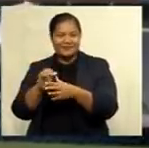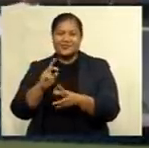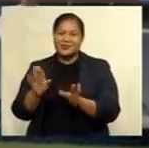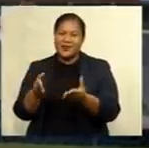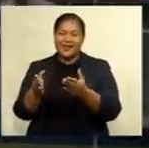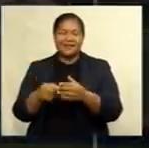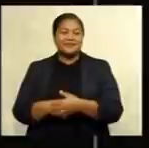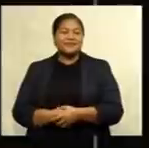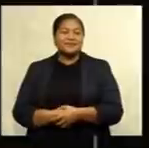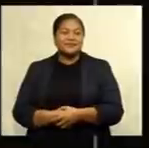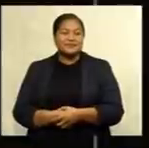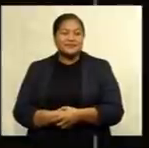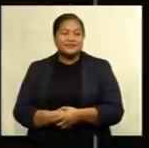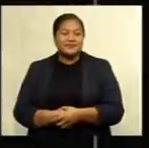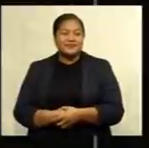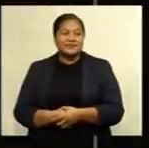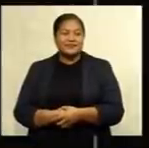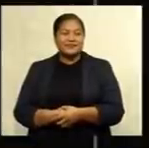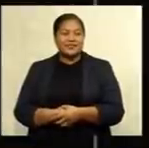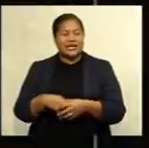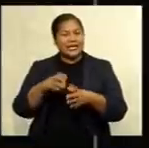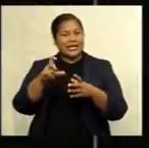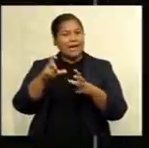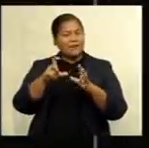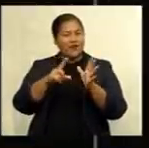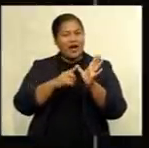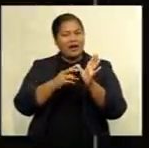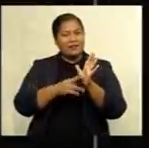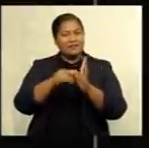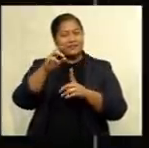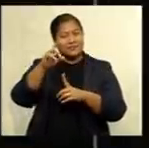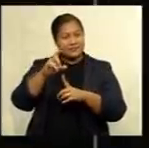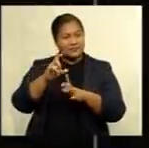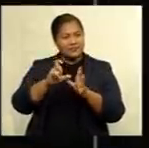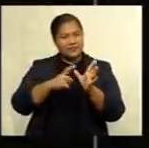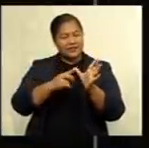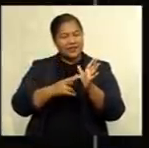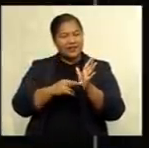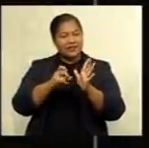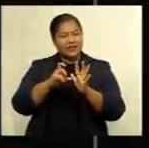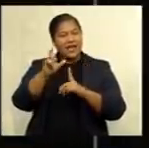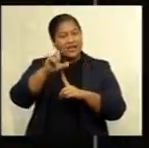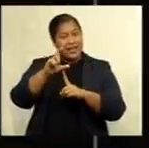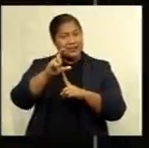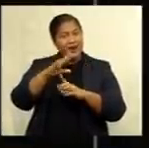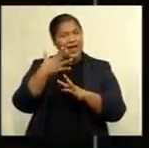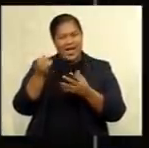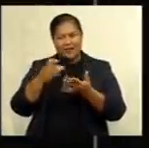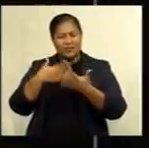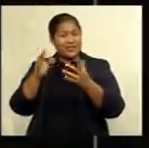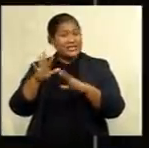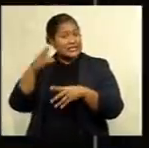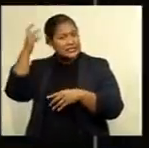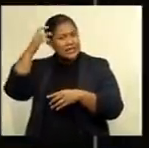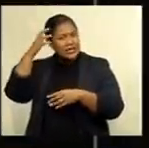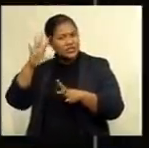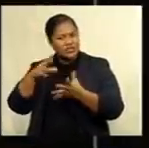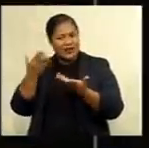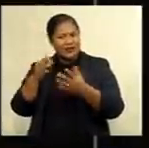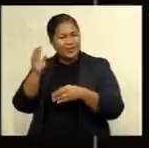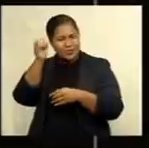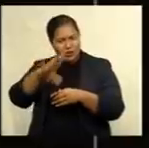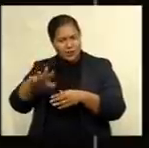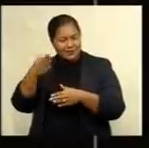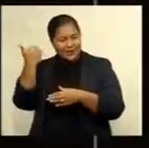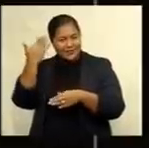Sports. Canberra Radius gave NRL ladder leaders Melbourne a huge scare at Sunshine Coast Stadium last night. In the